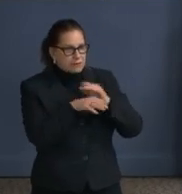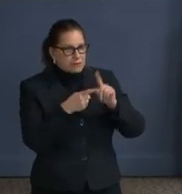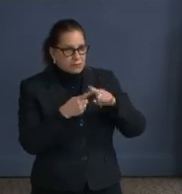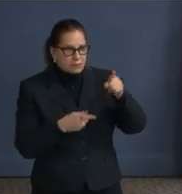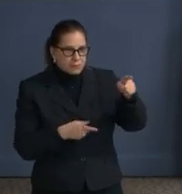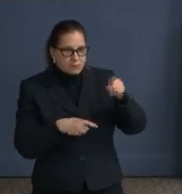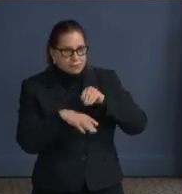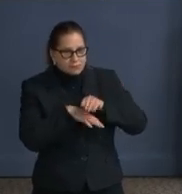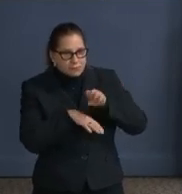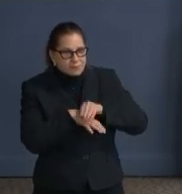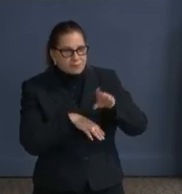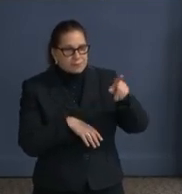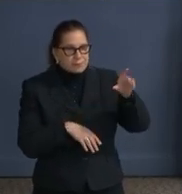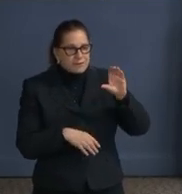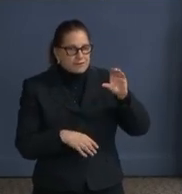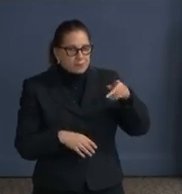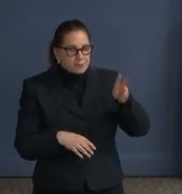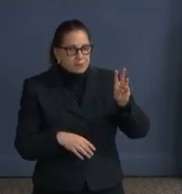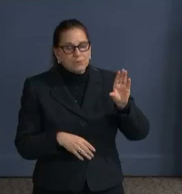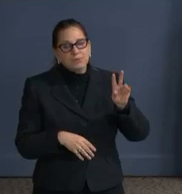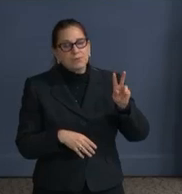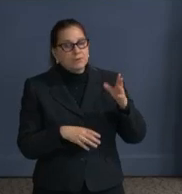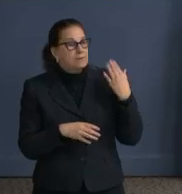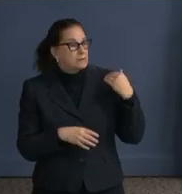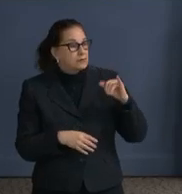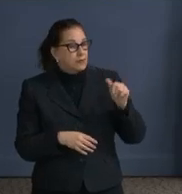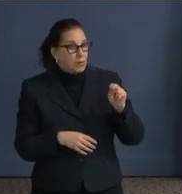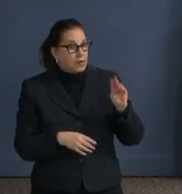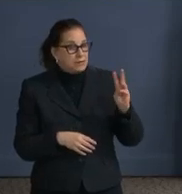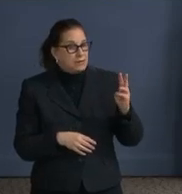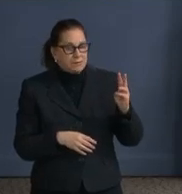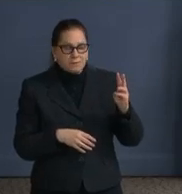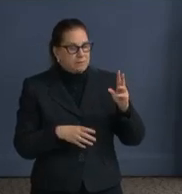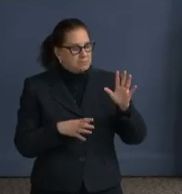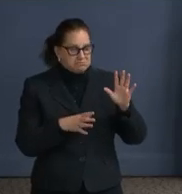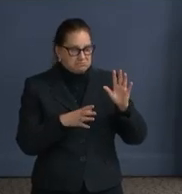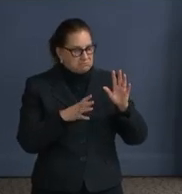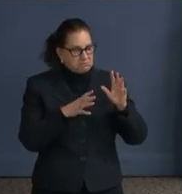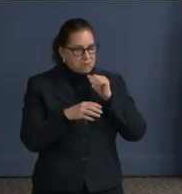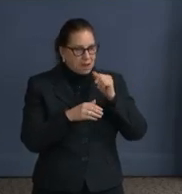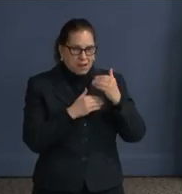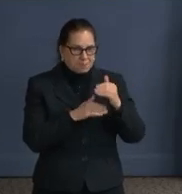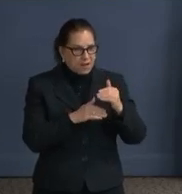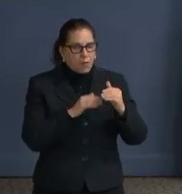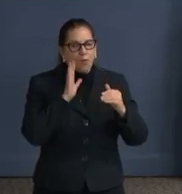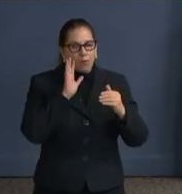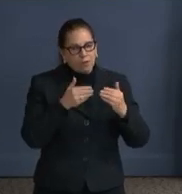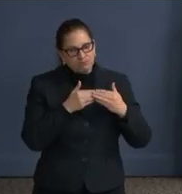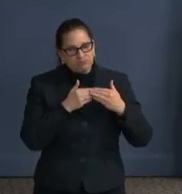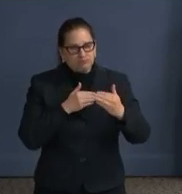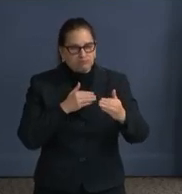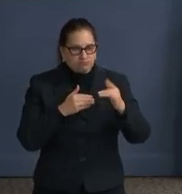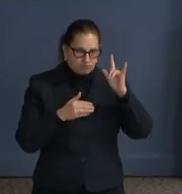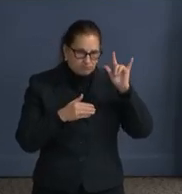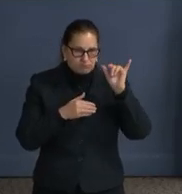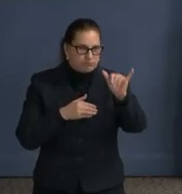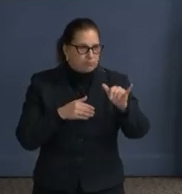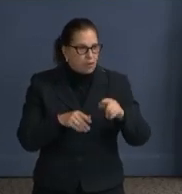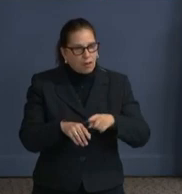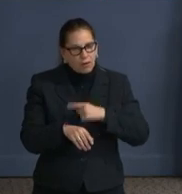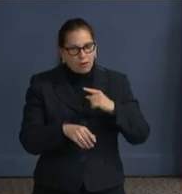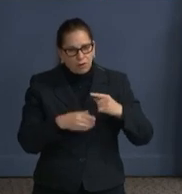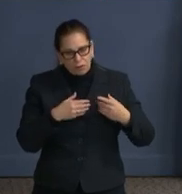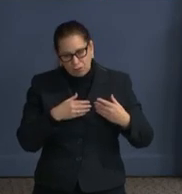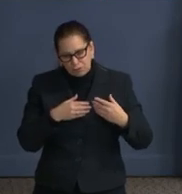happened on the 6th, but also ongoing. We know that law enforcement stress is extremely